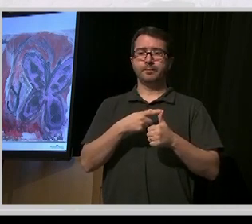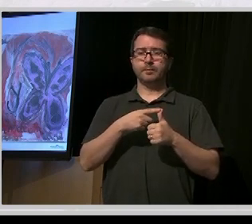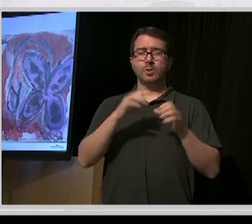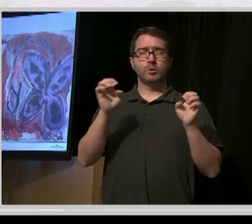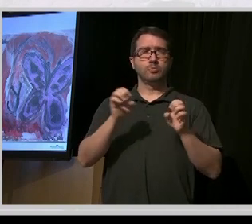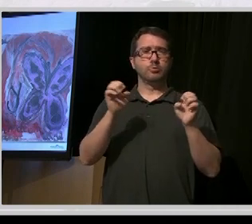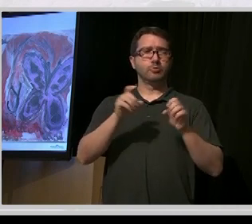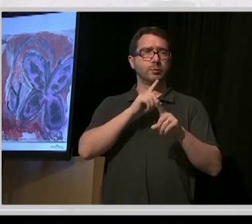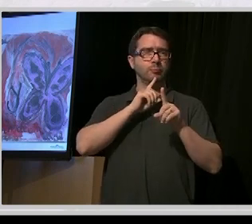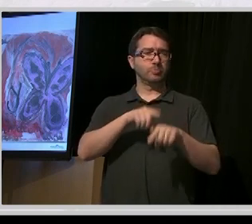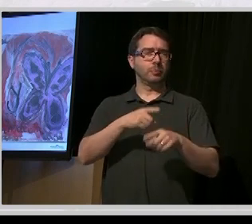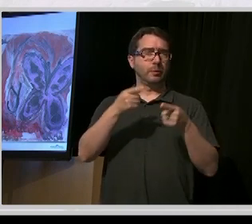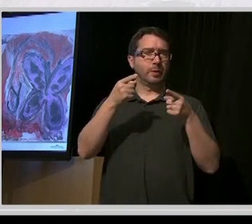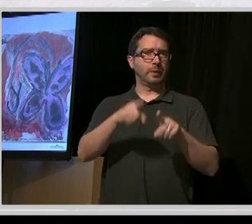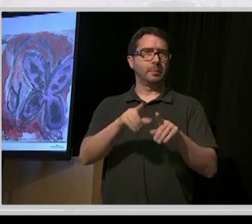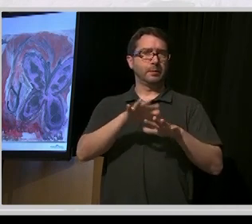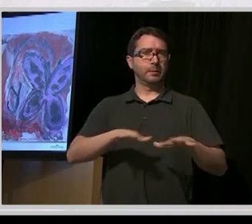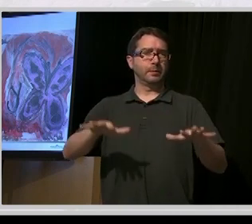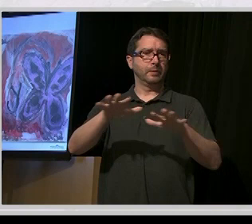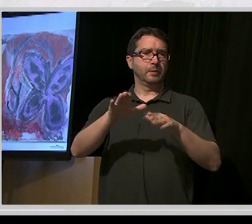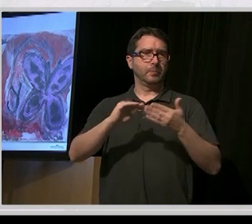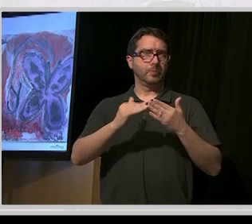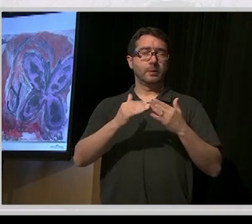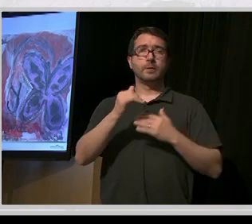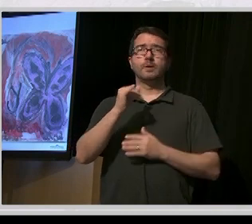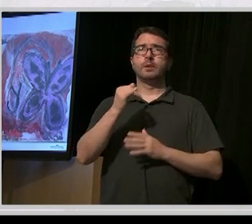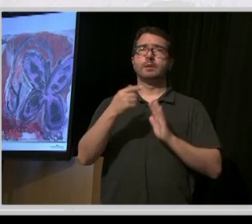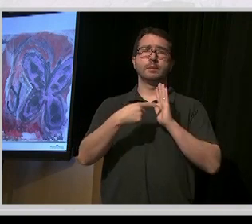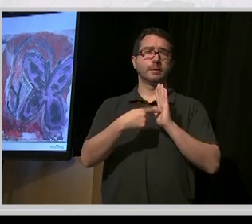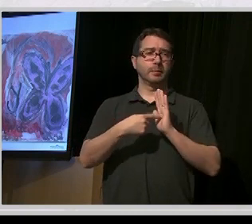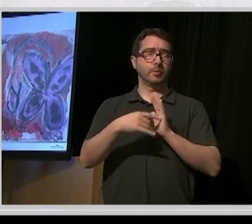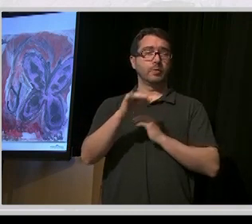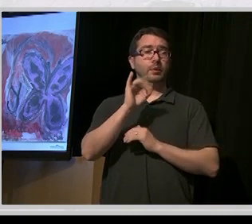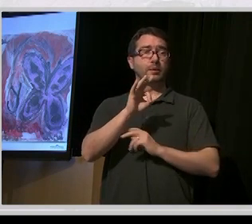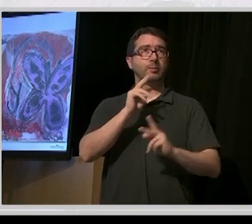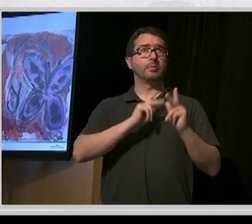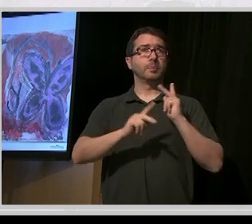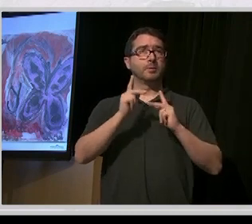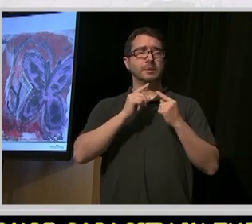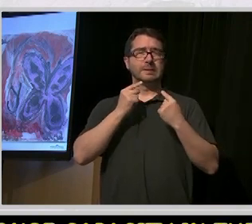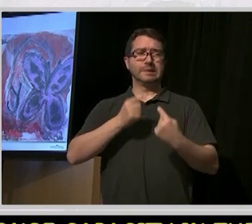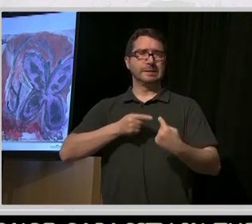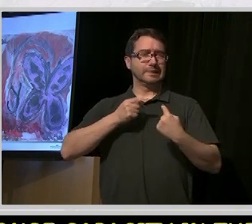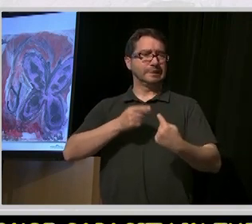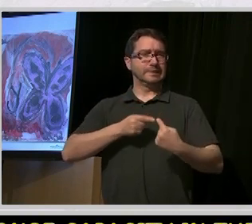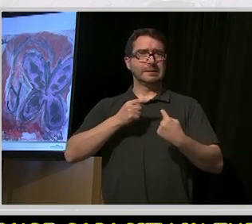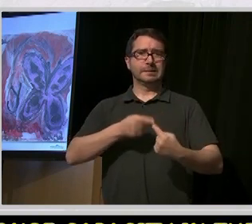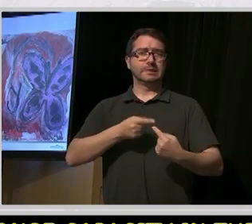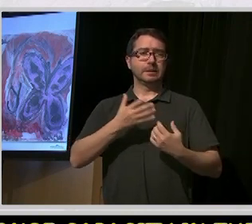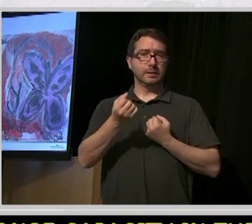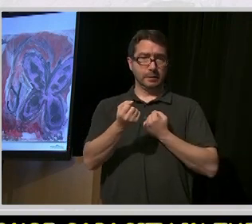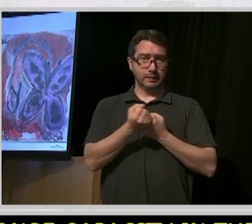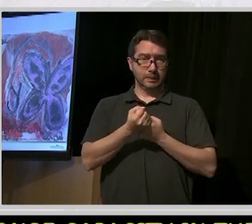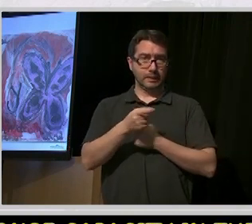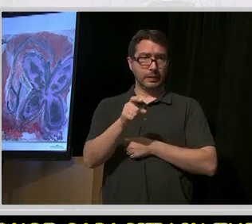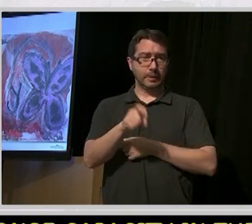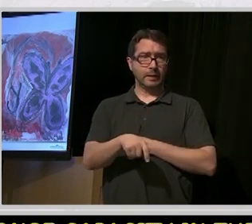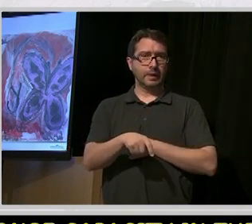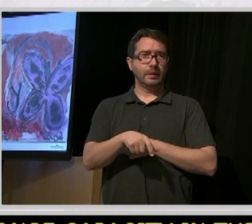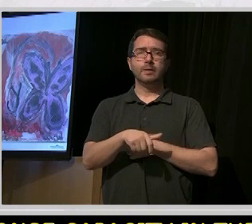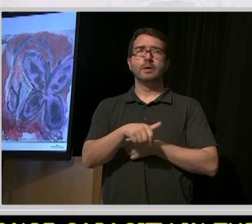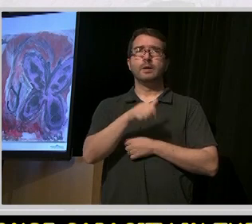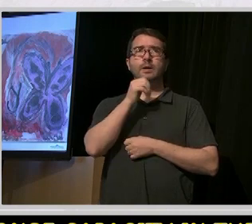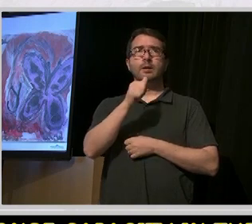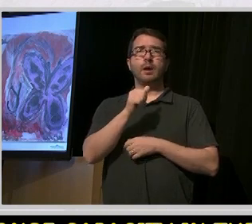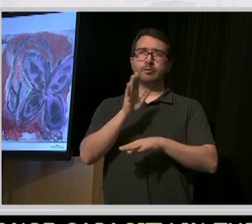capacity in the community. So that if folks are having difficulties and need support, the response is not to send them